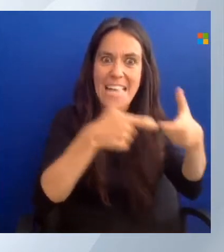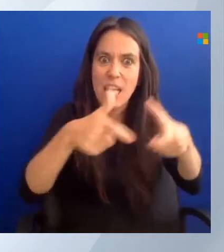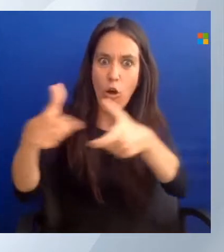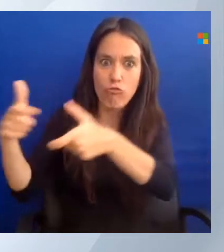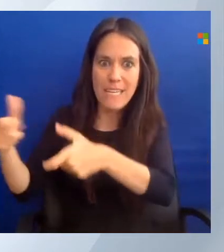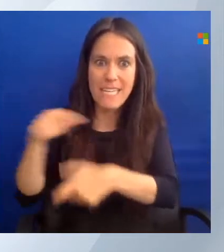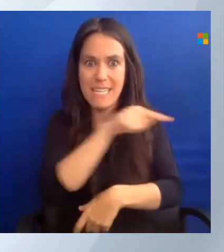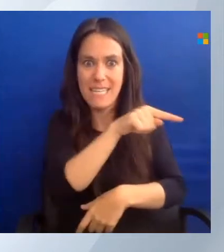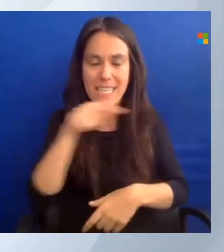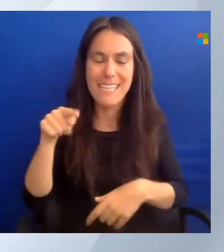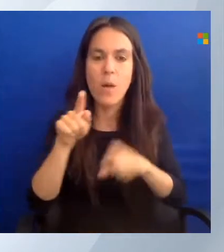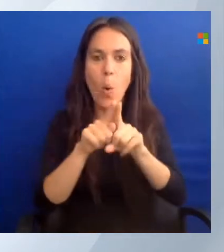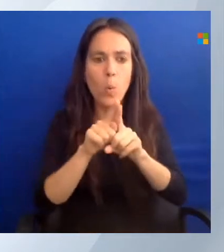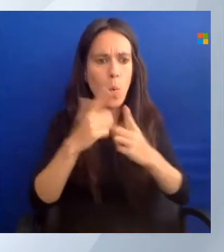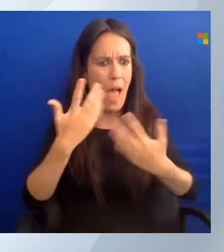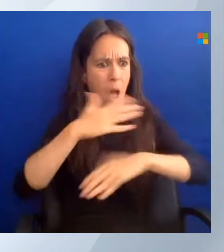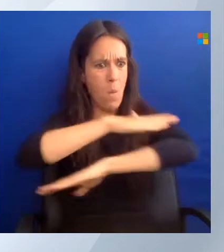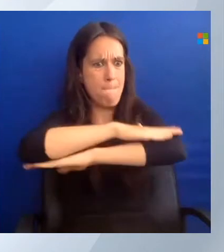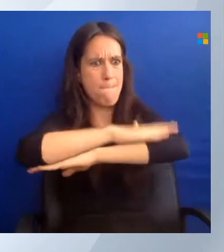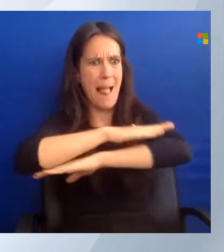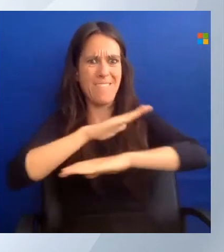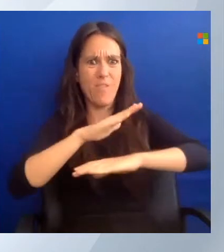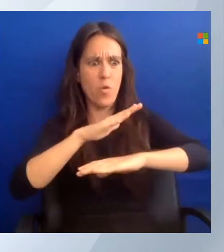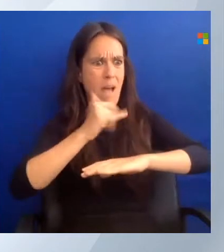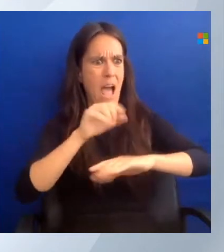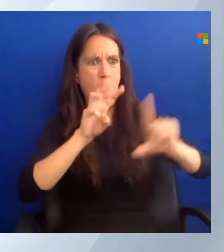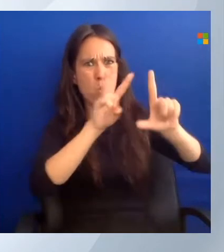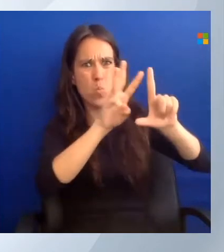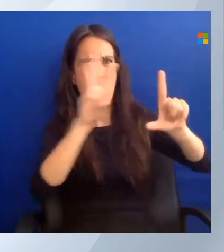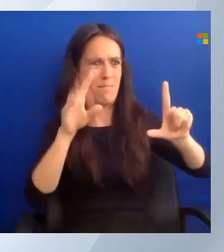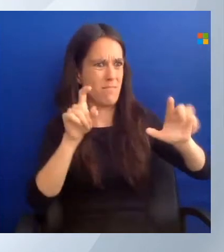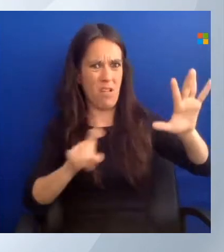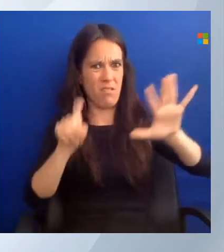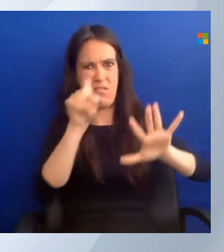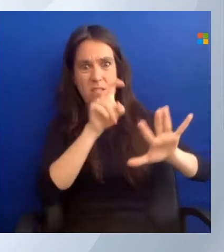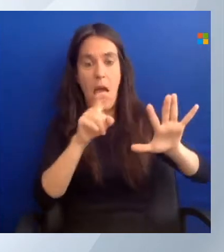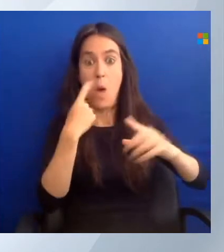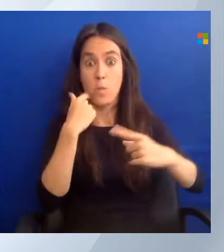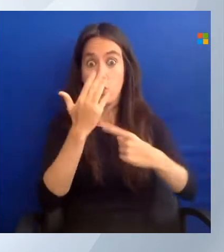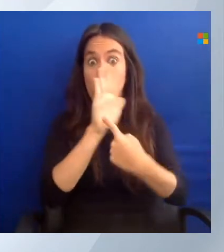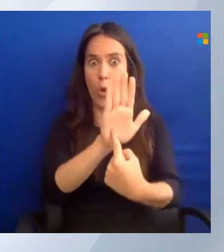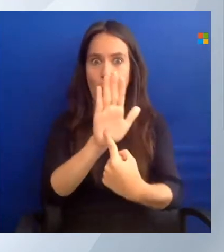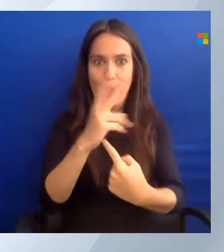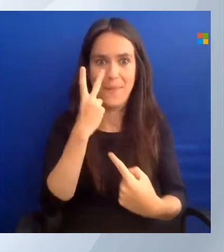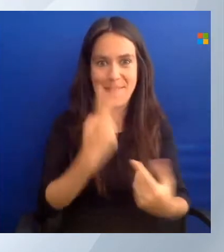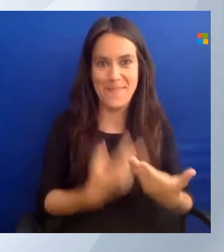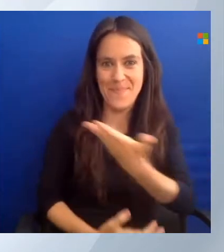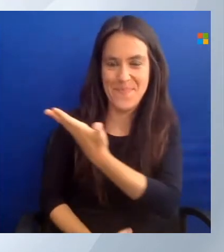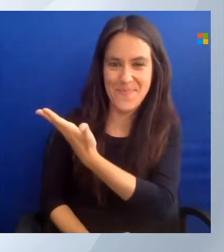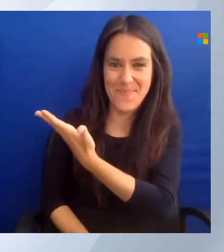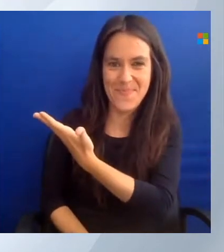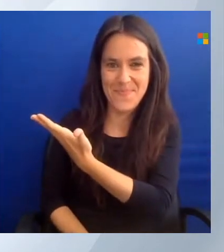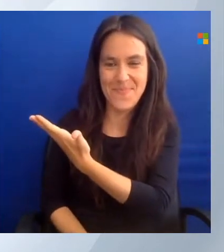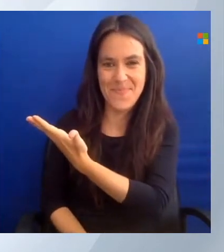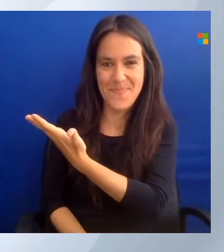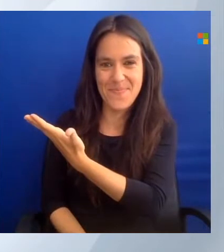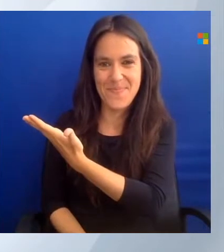the portal. So, that's the first bit where I will show that. Which is here.